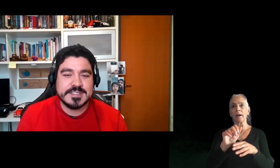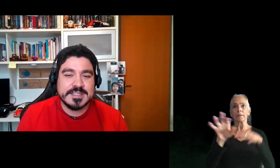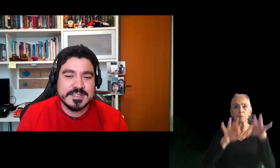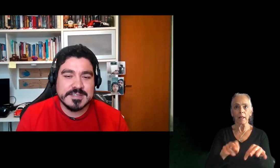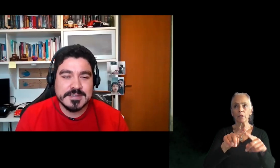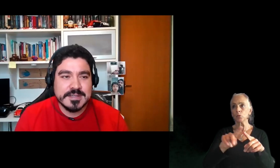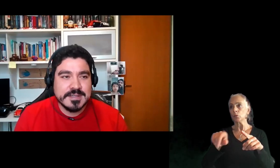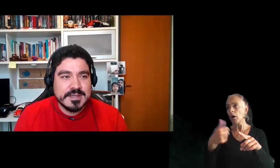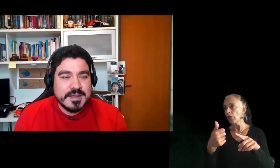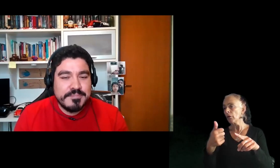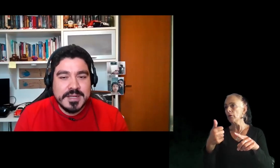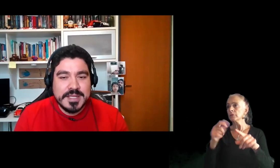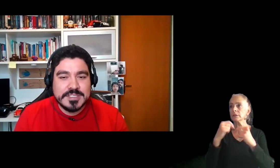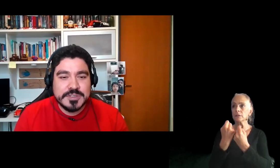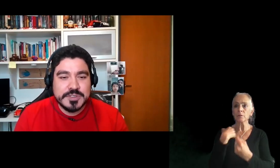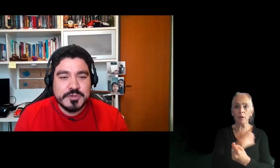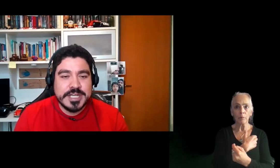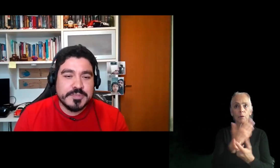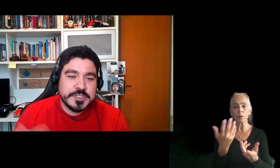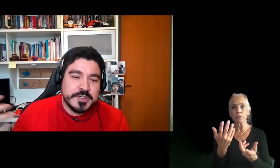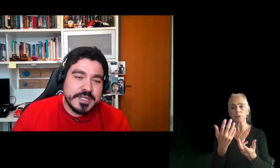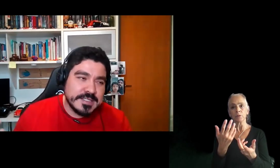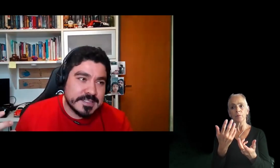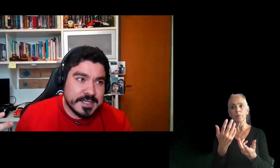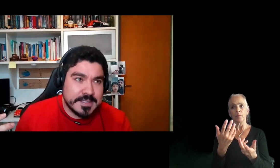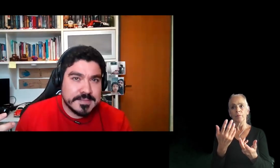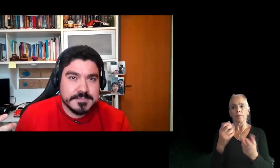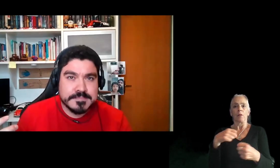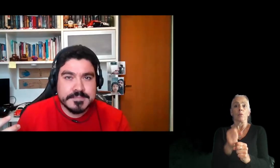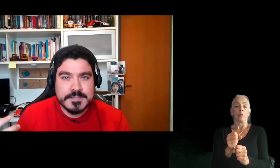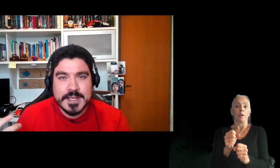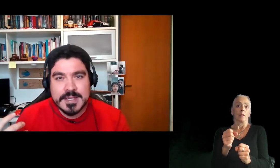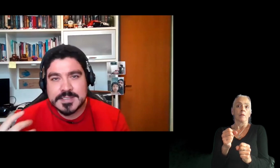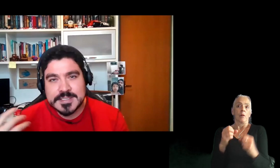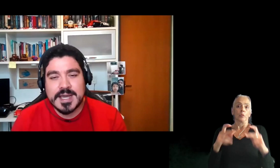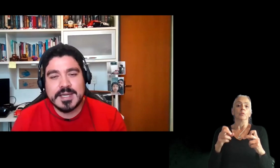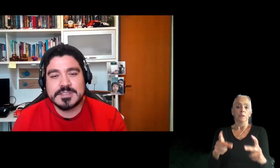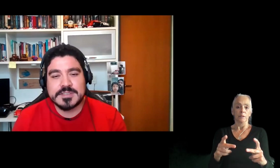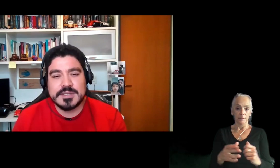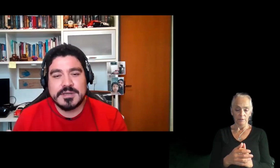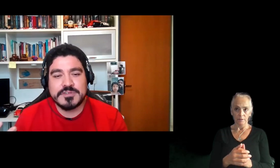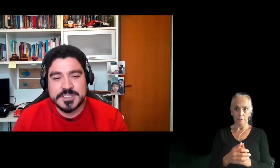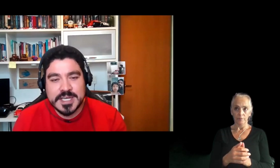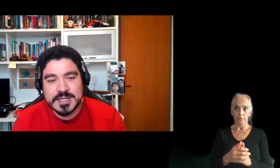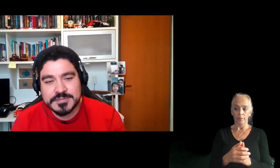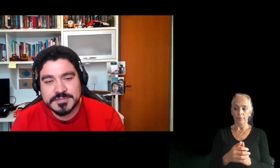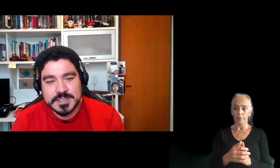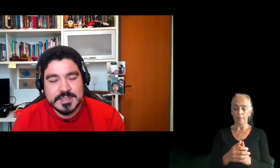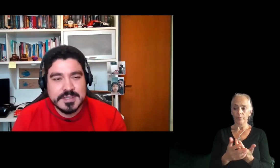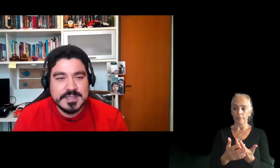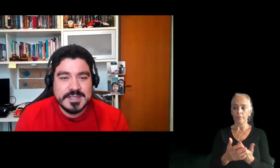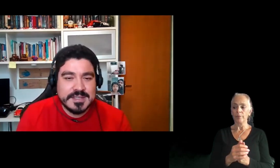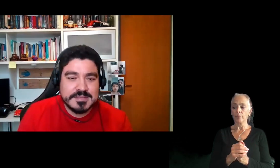areas, synthesis, ability to, to create opportunities and, and insights, uh, from data.